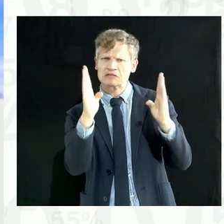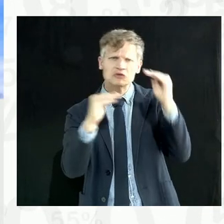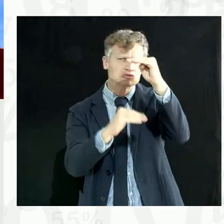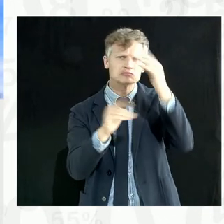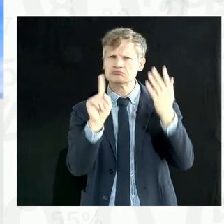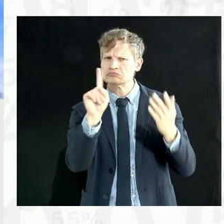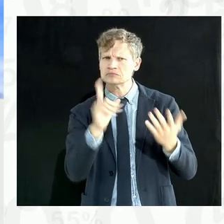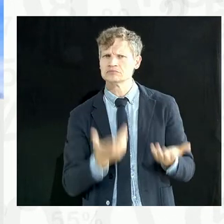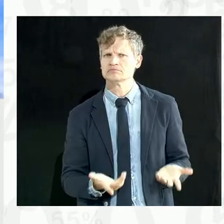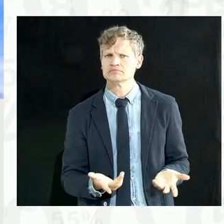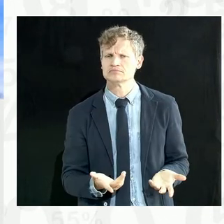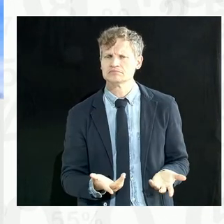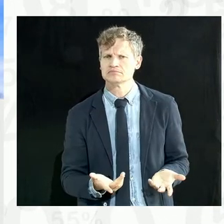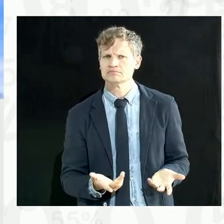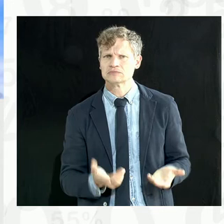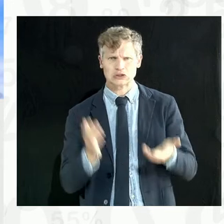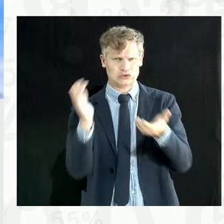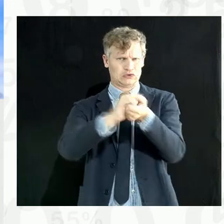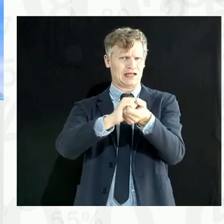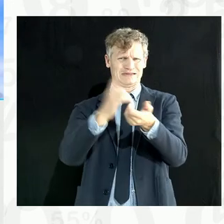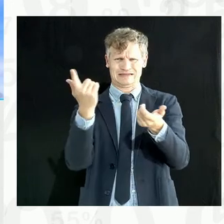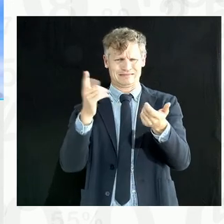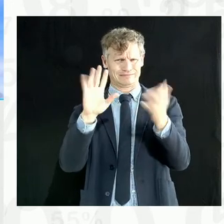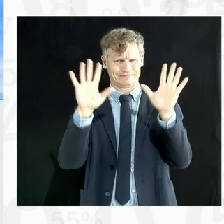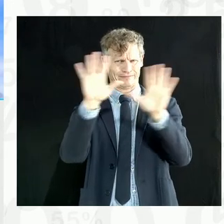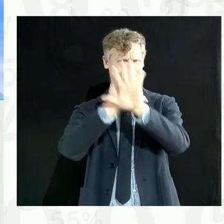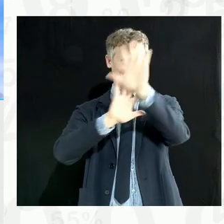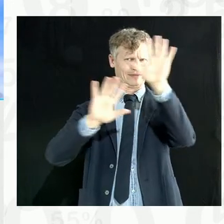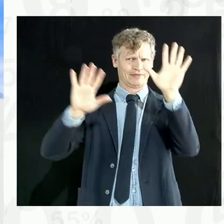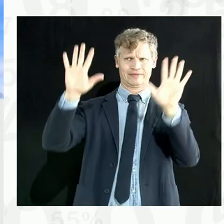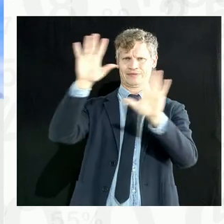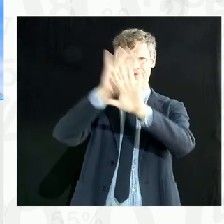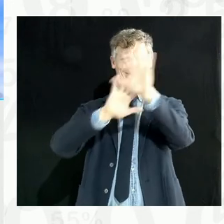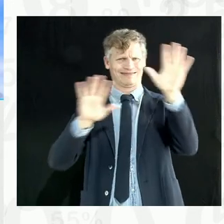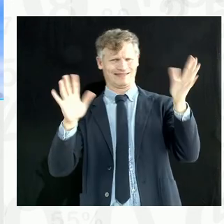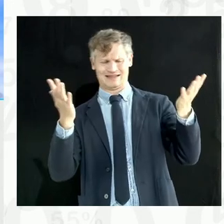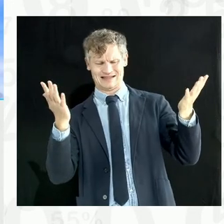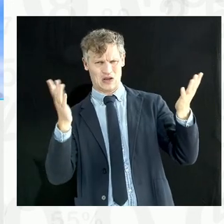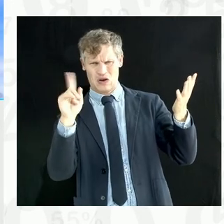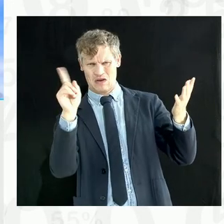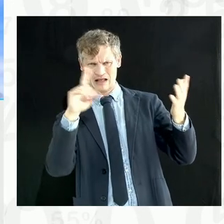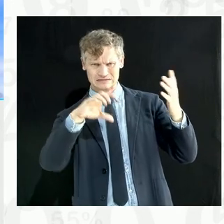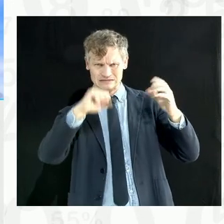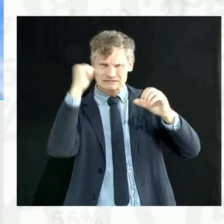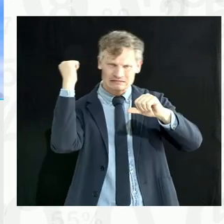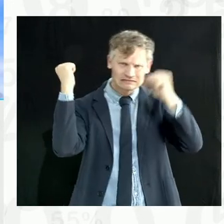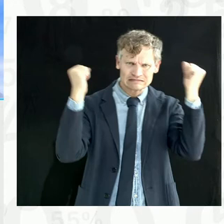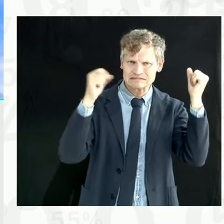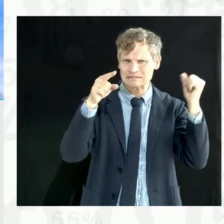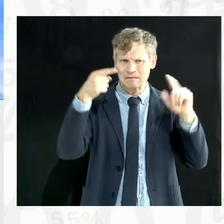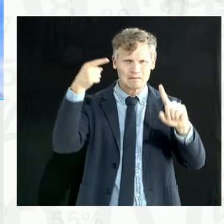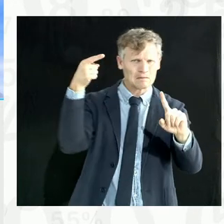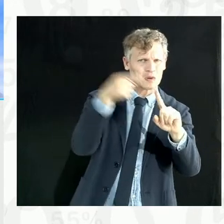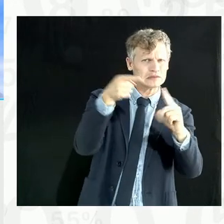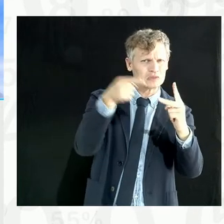Because it's such an elusive concept. So, what are actually the pointers that you will rely in trust